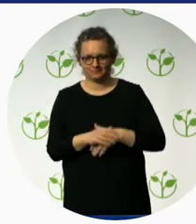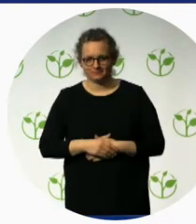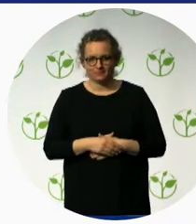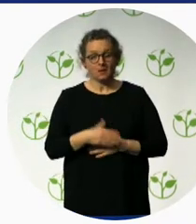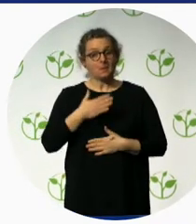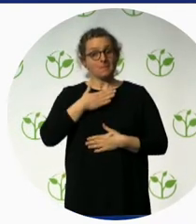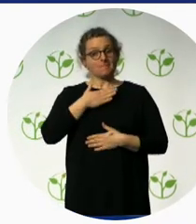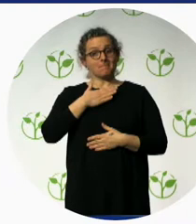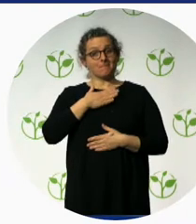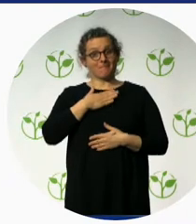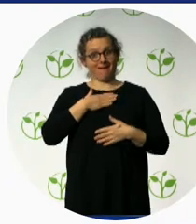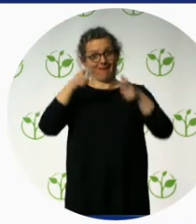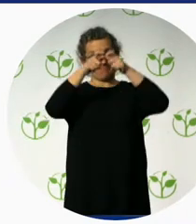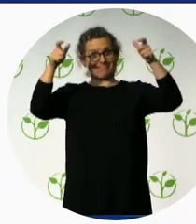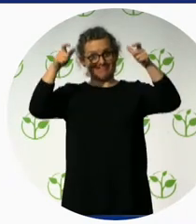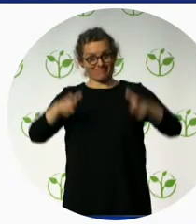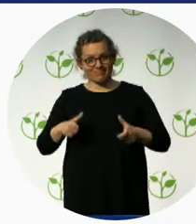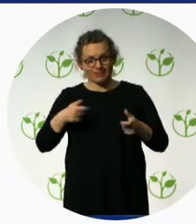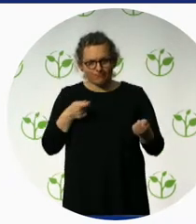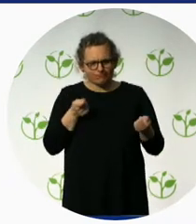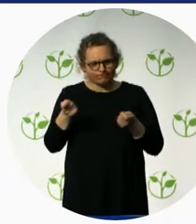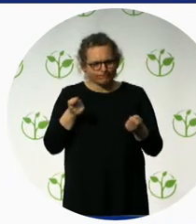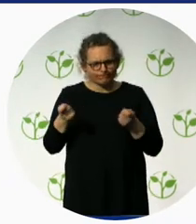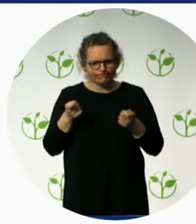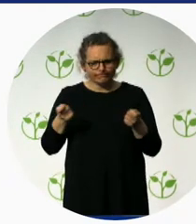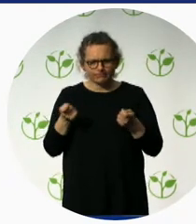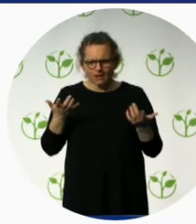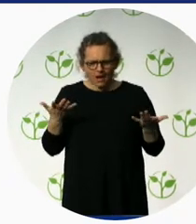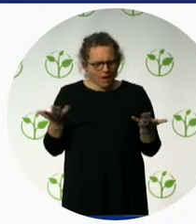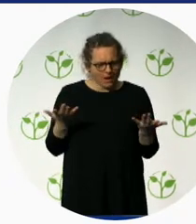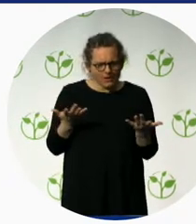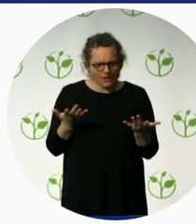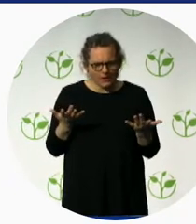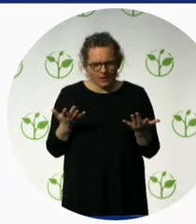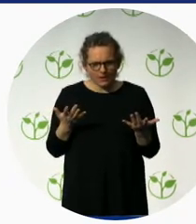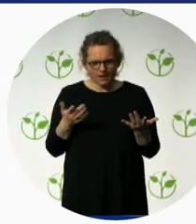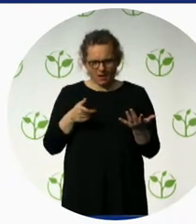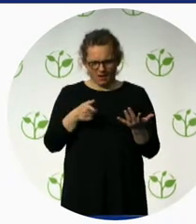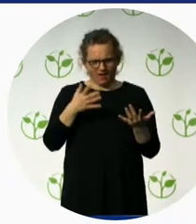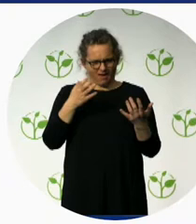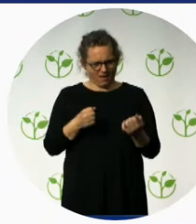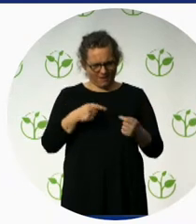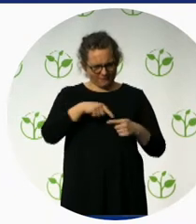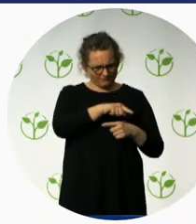organization from and for people with motor disability.